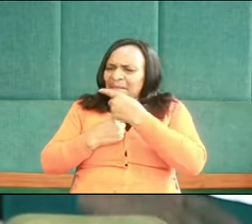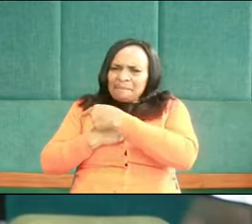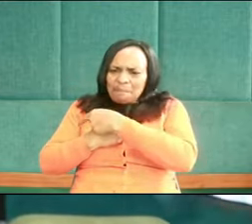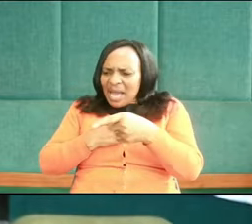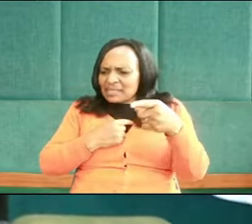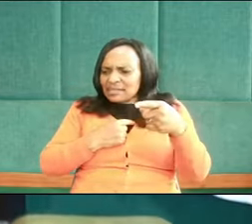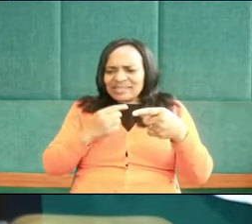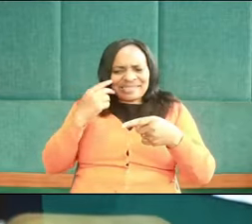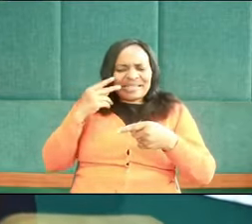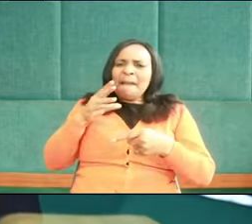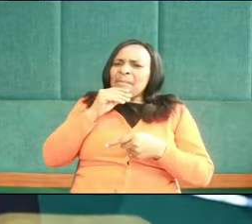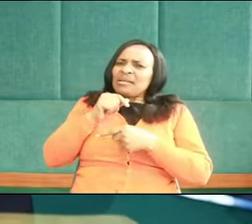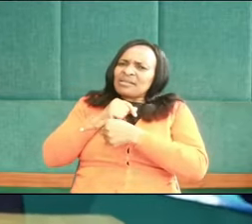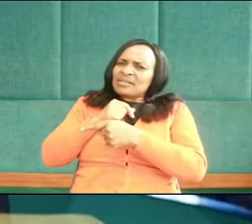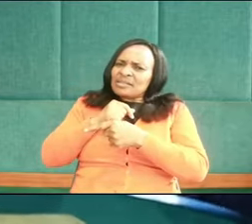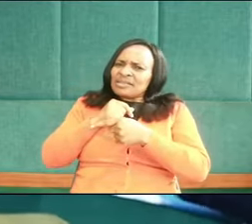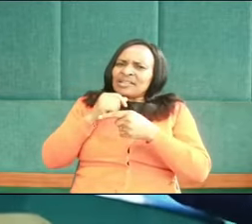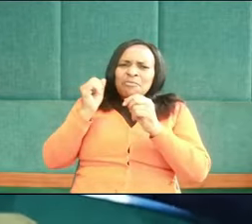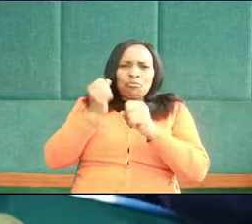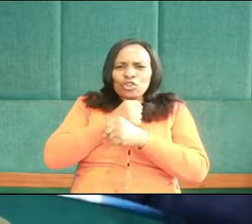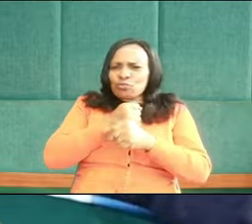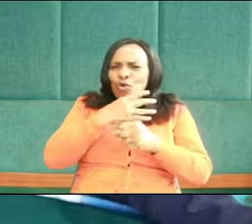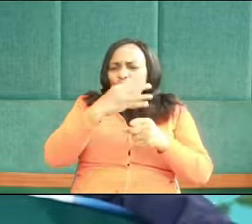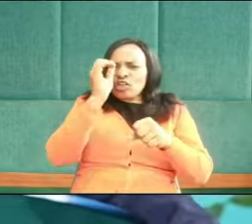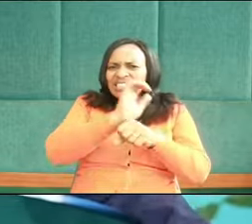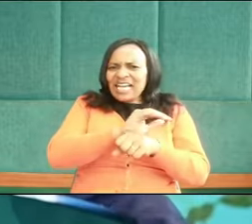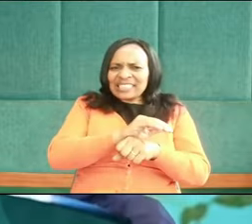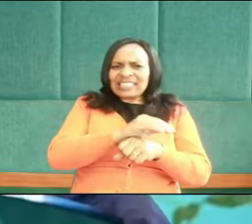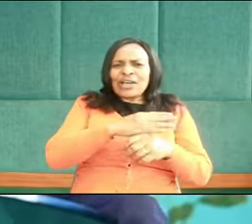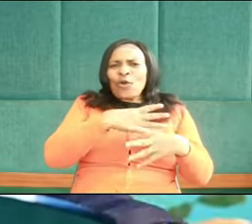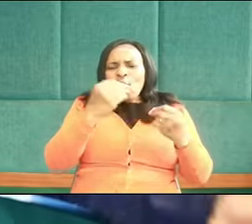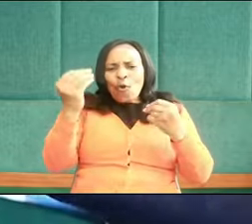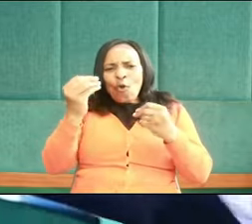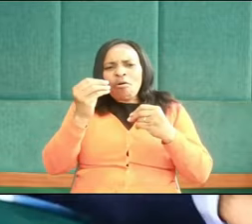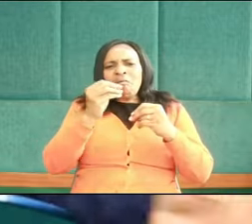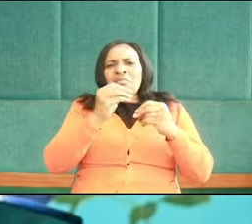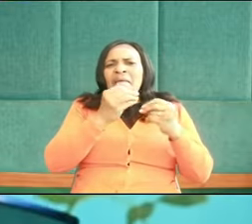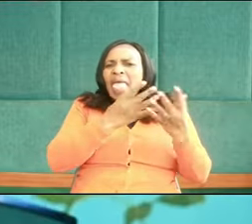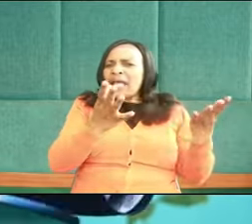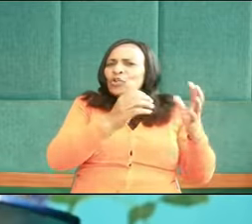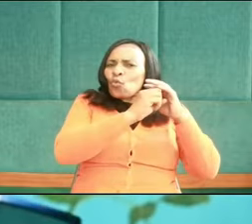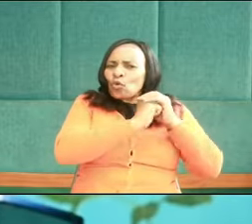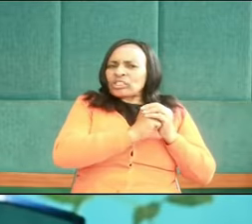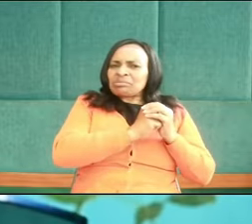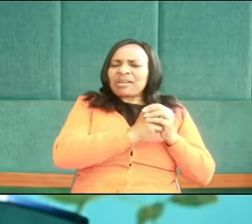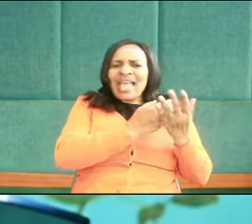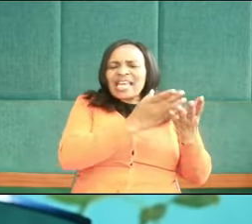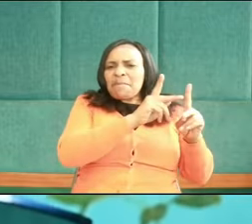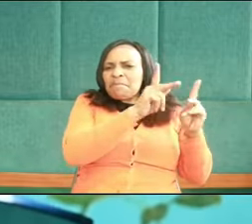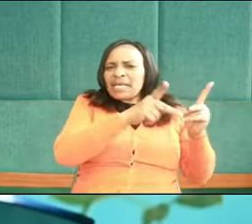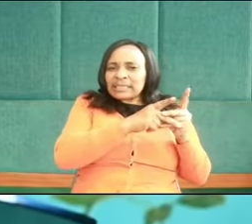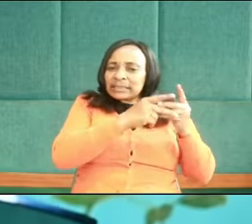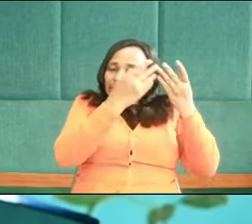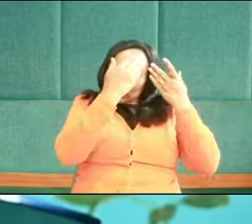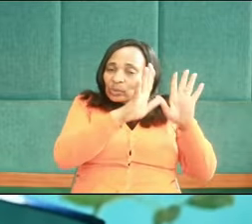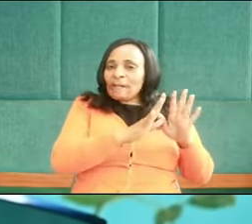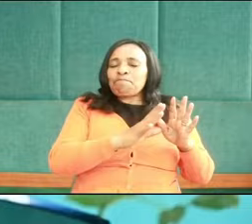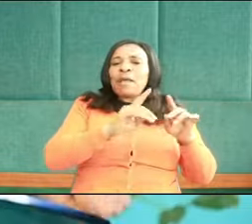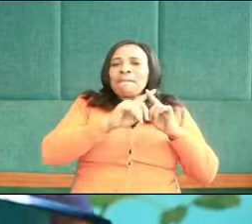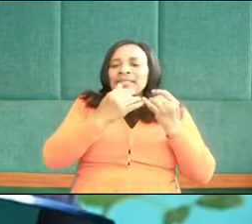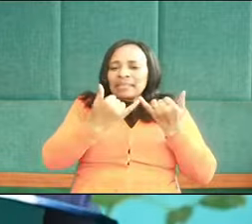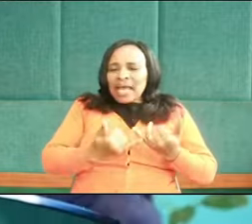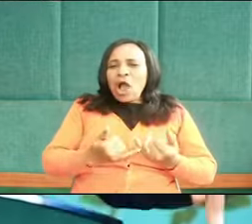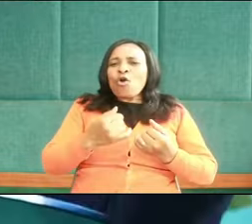man, he too had to go to church, he too had to go to the mountain to worship, he too had to go to different places to worship, but he says